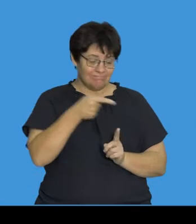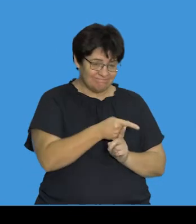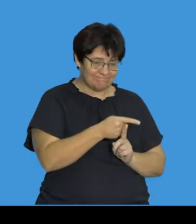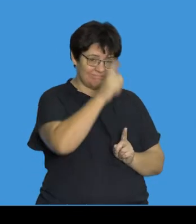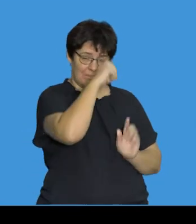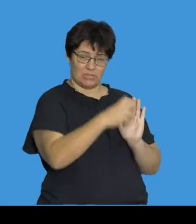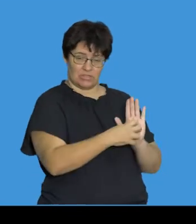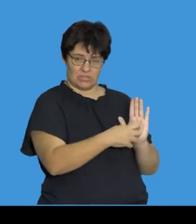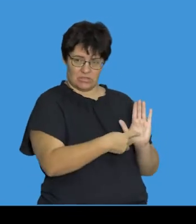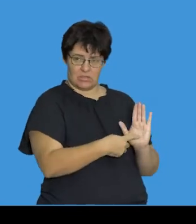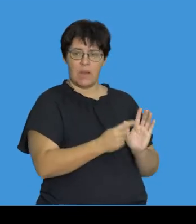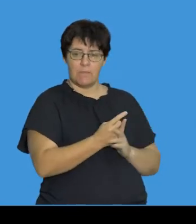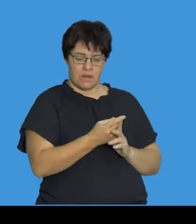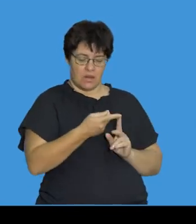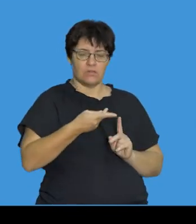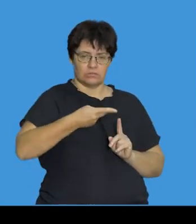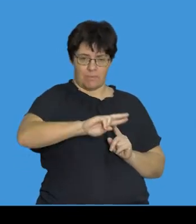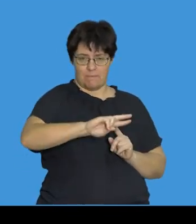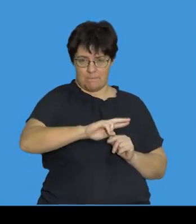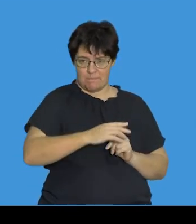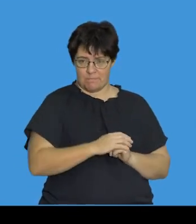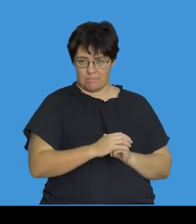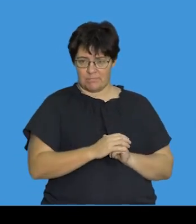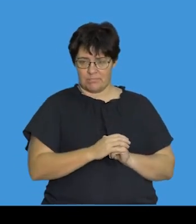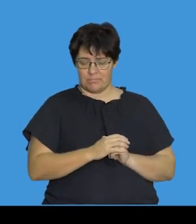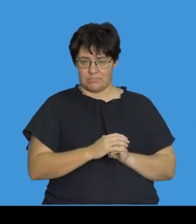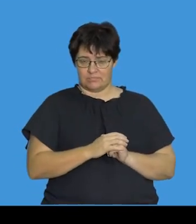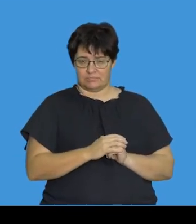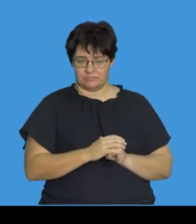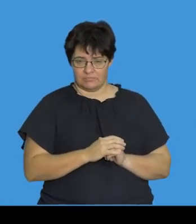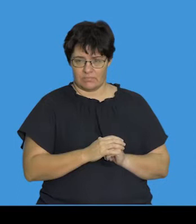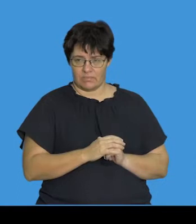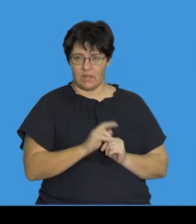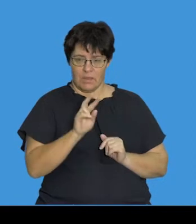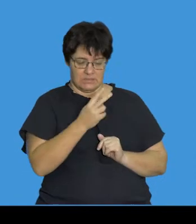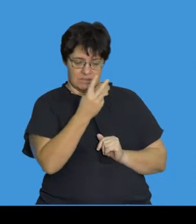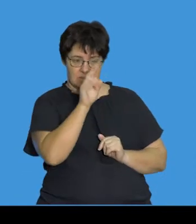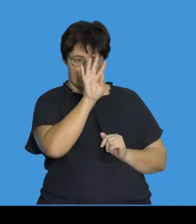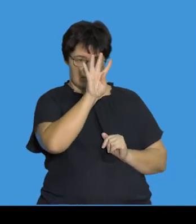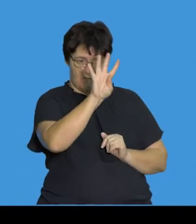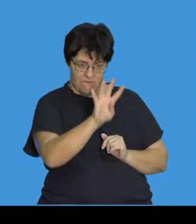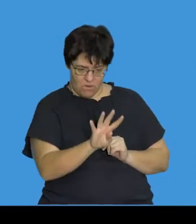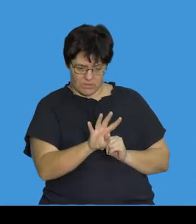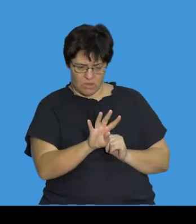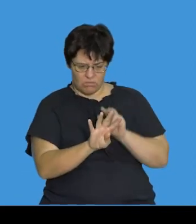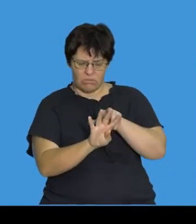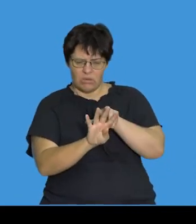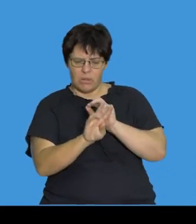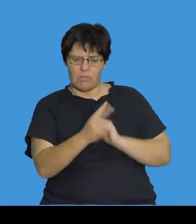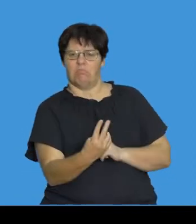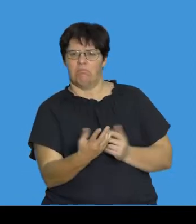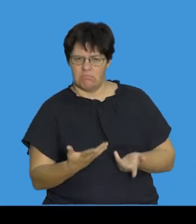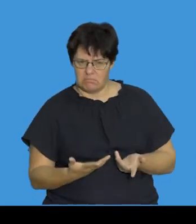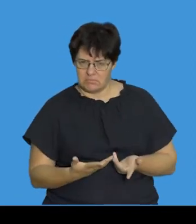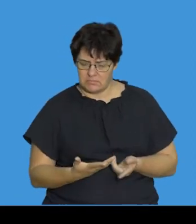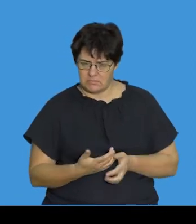In this image, we're seeing that there's been a swap between that chromosome, in that chromosome where a